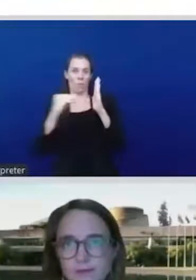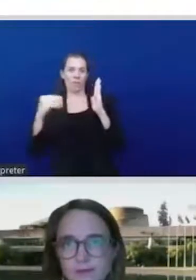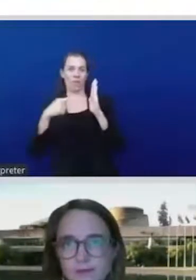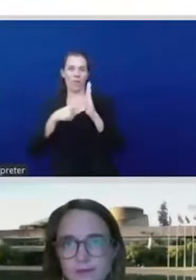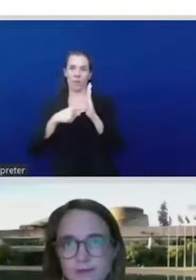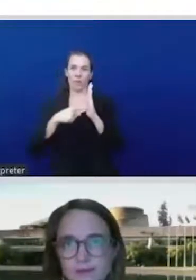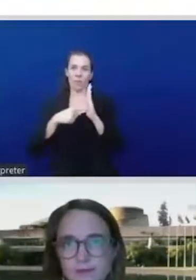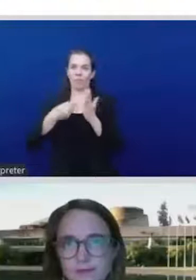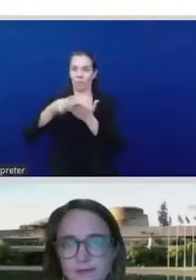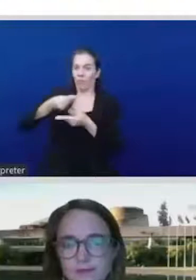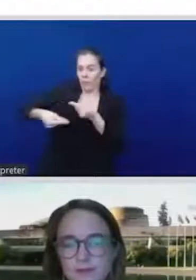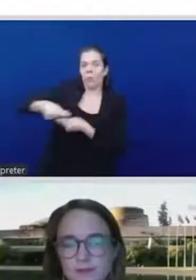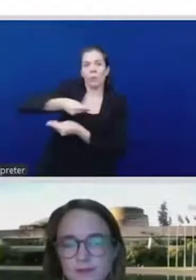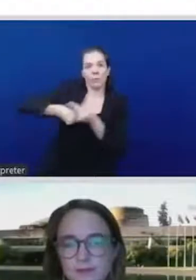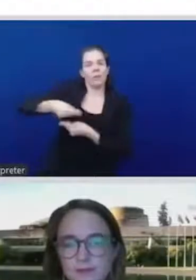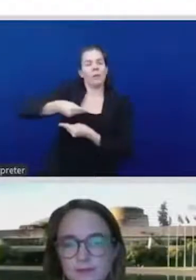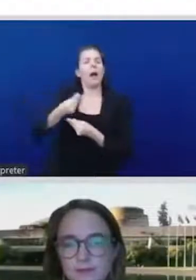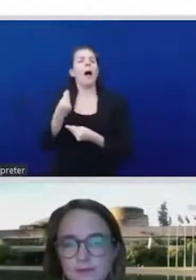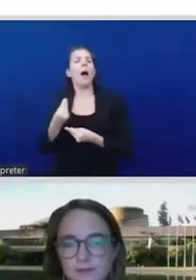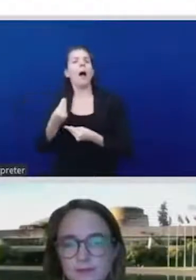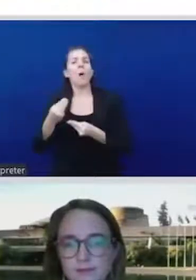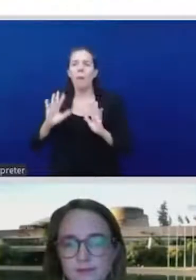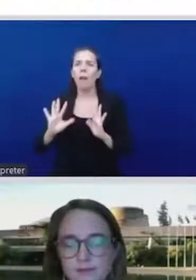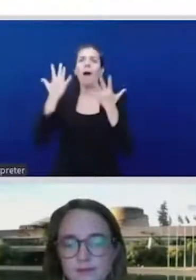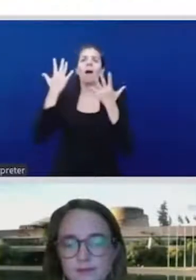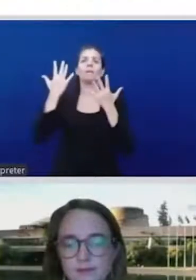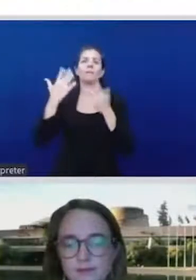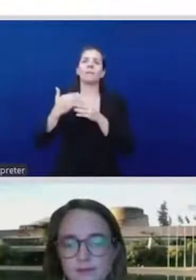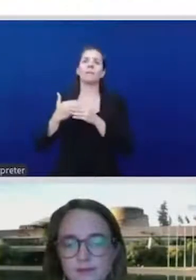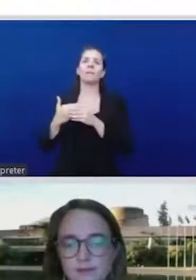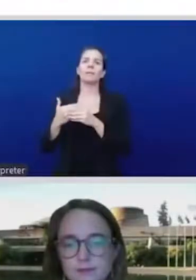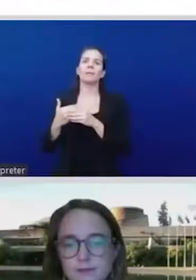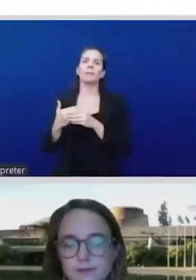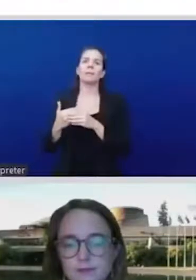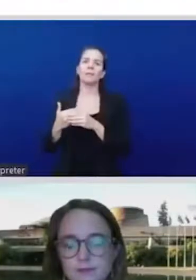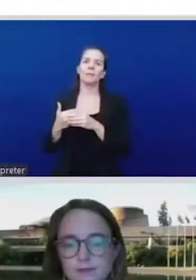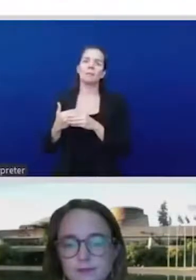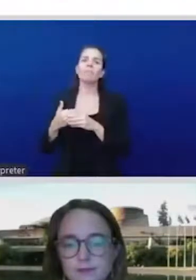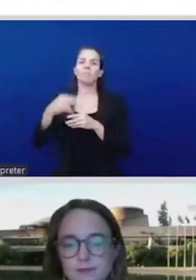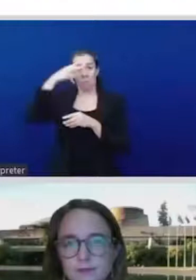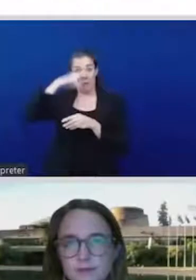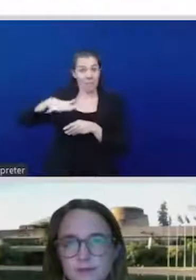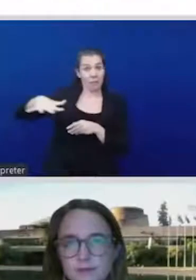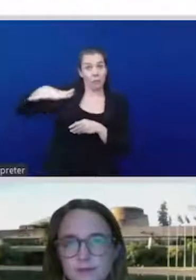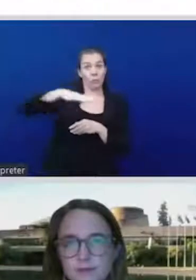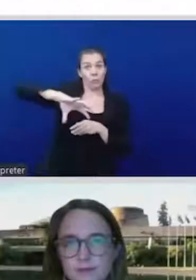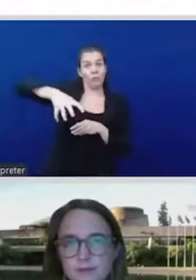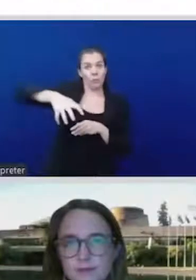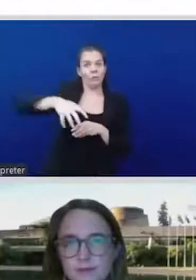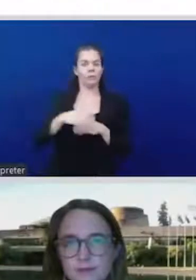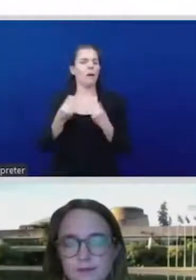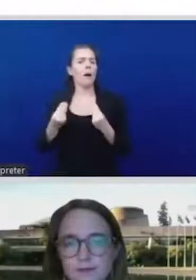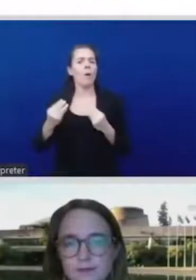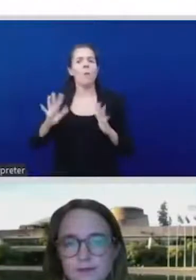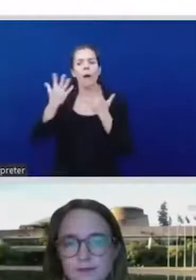Thank you. Warm greetings to you all. And first of all, I'd like to acknowledge the land and territories we are all on and